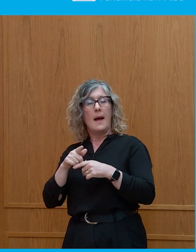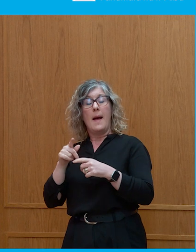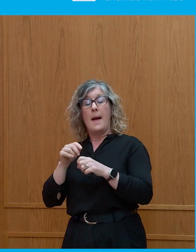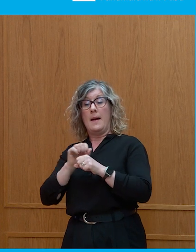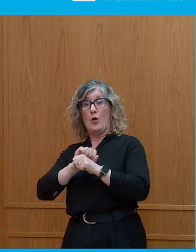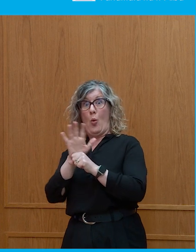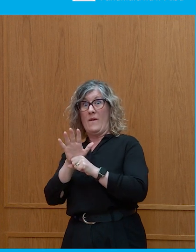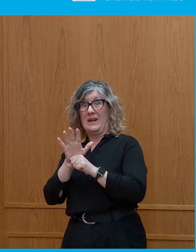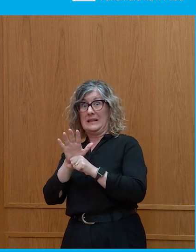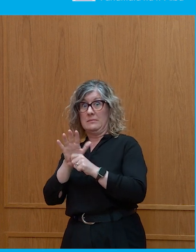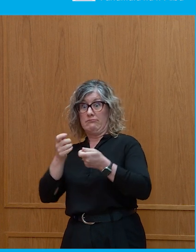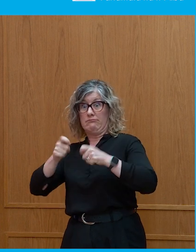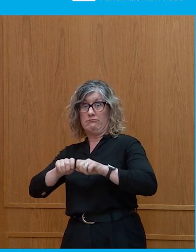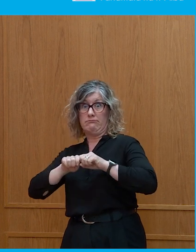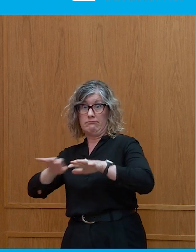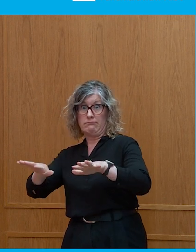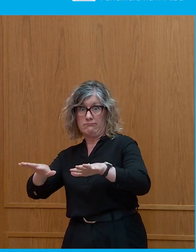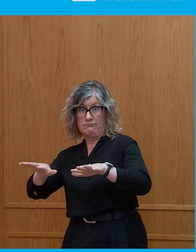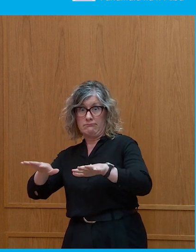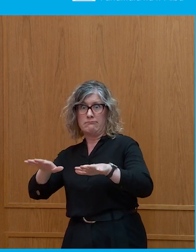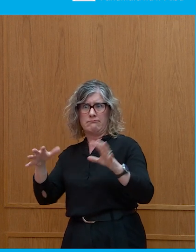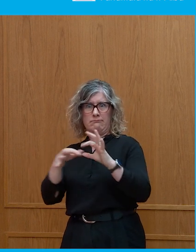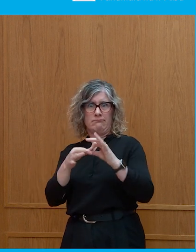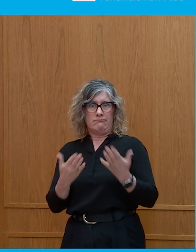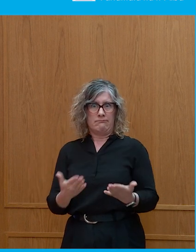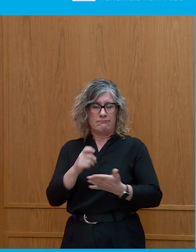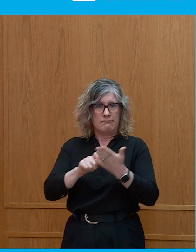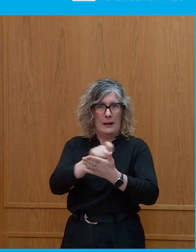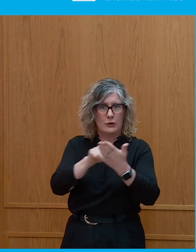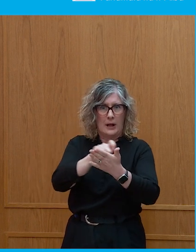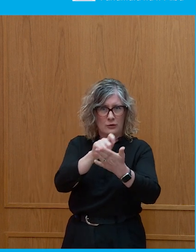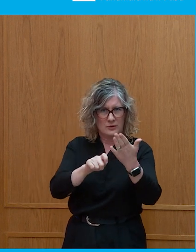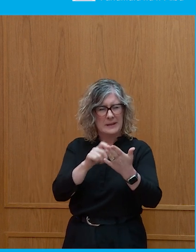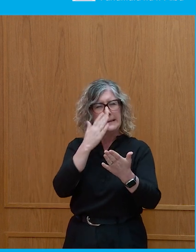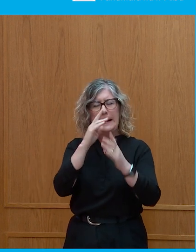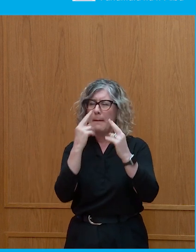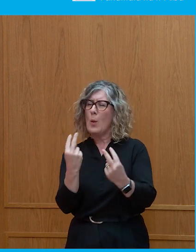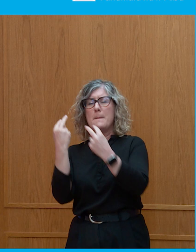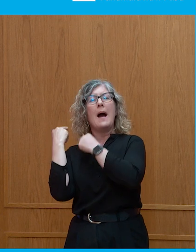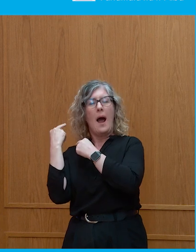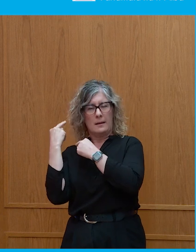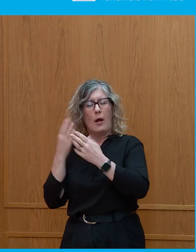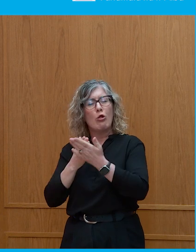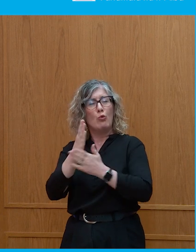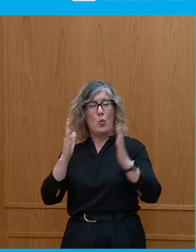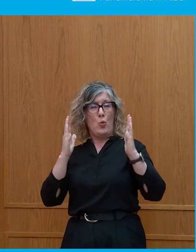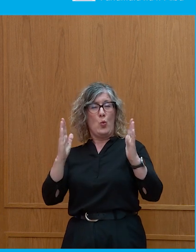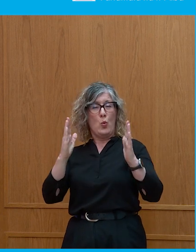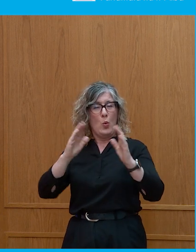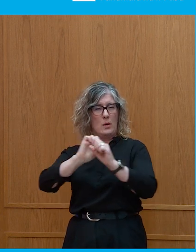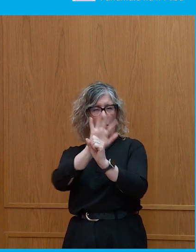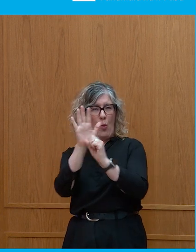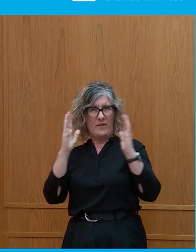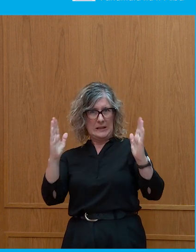every government that was in power during the course of the pandemic,